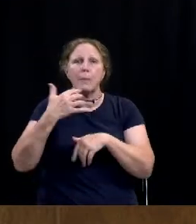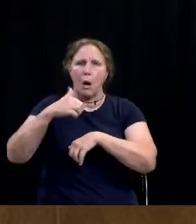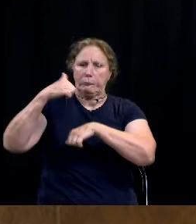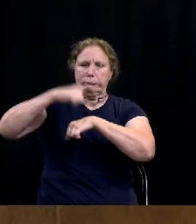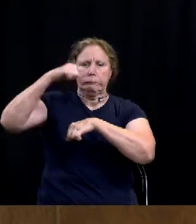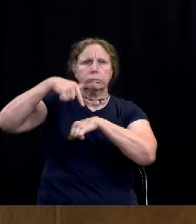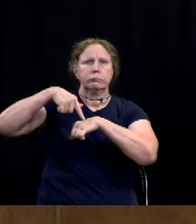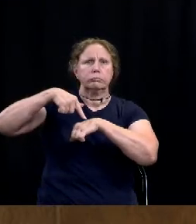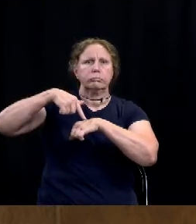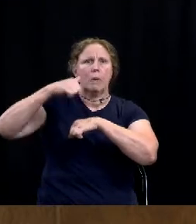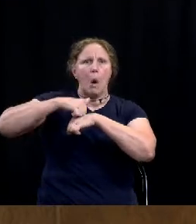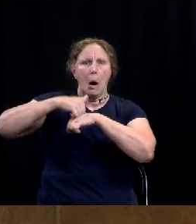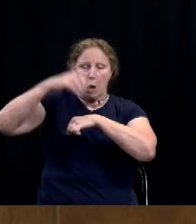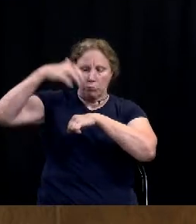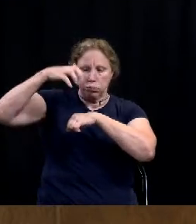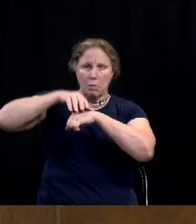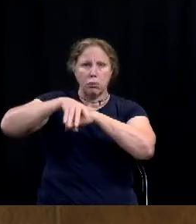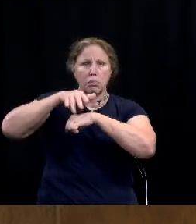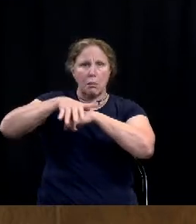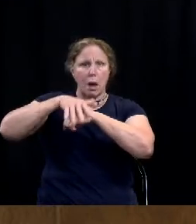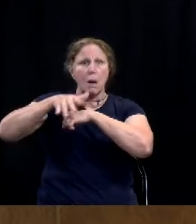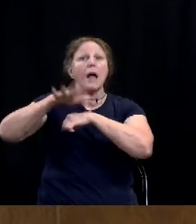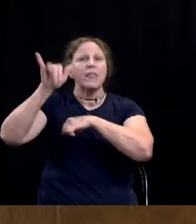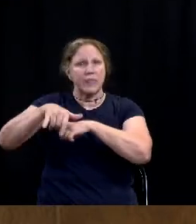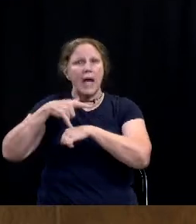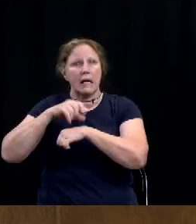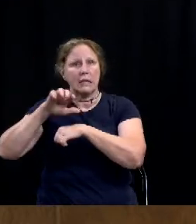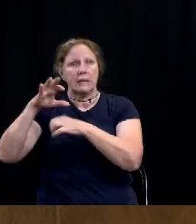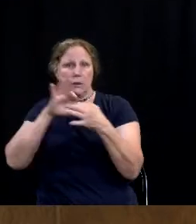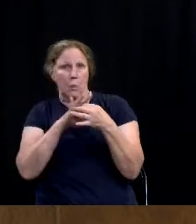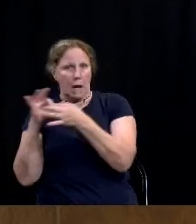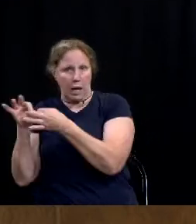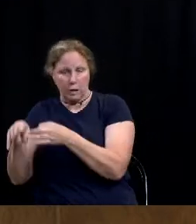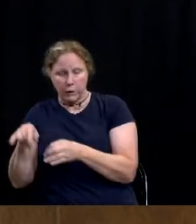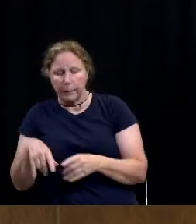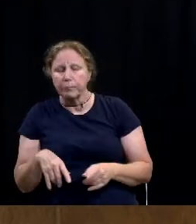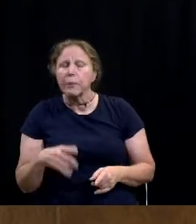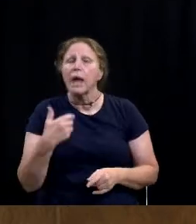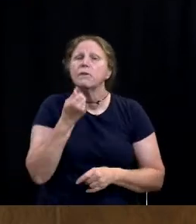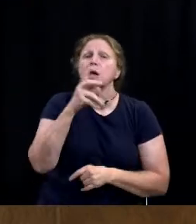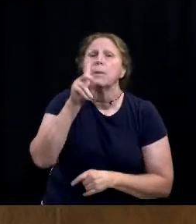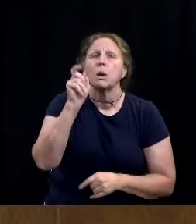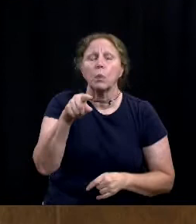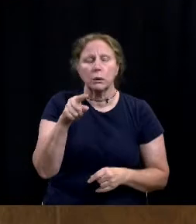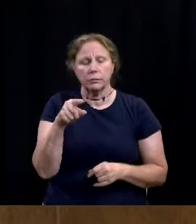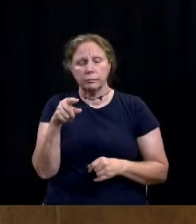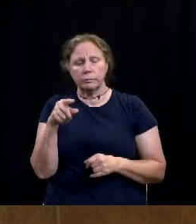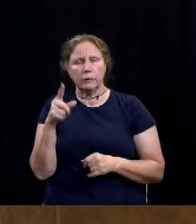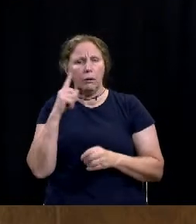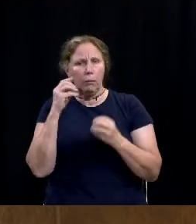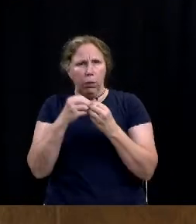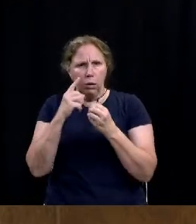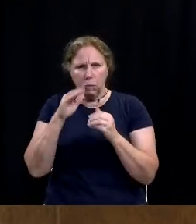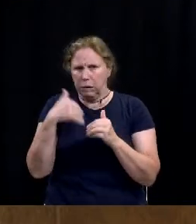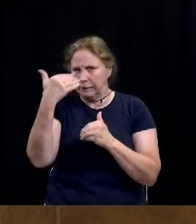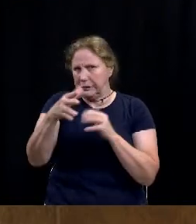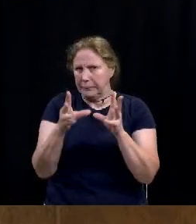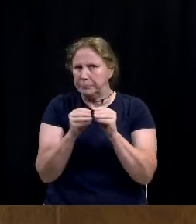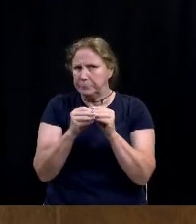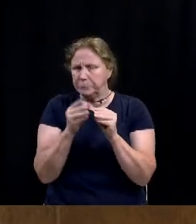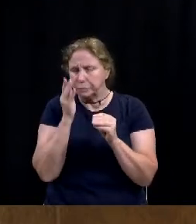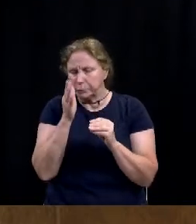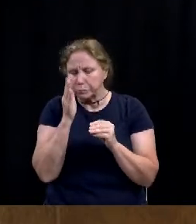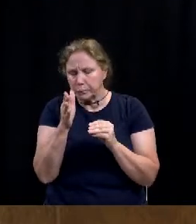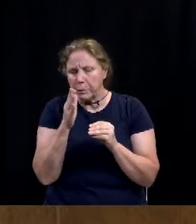of the utility in setting that up today. The couple of questions that I did have on it, and I know this is more for the next meeting where we talk about